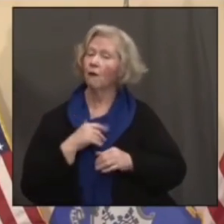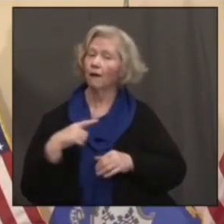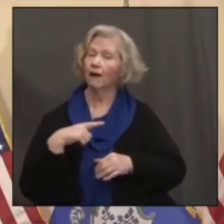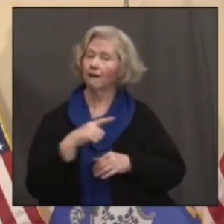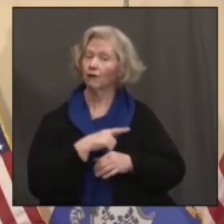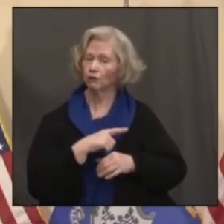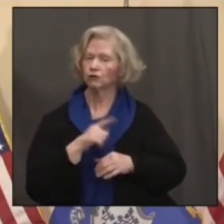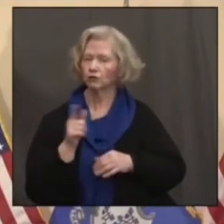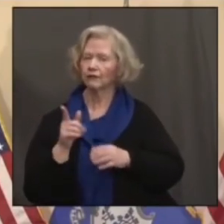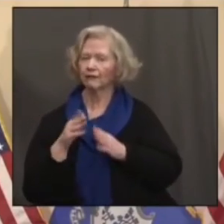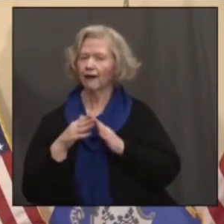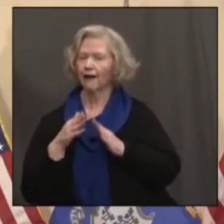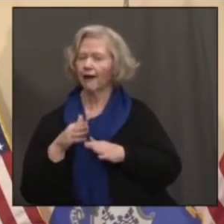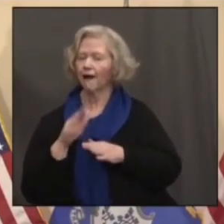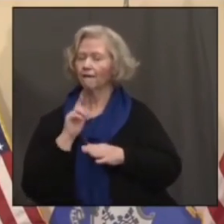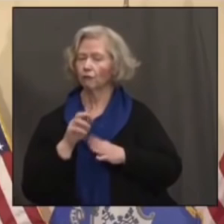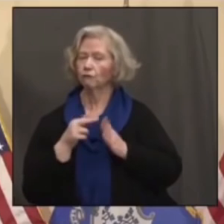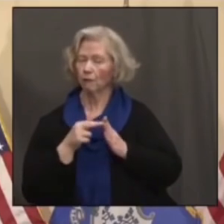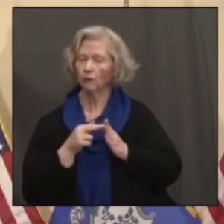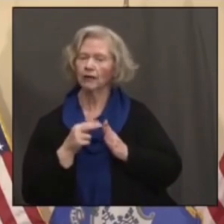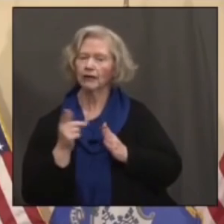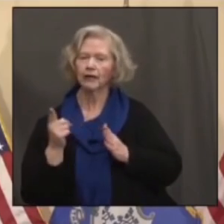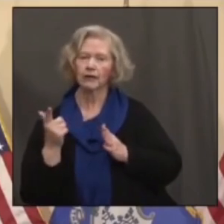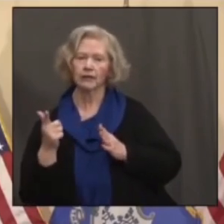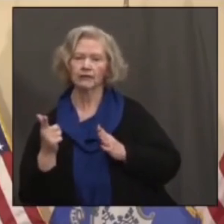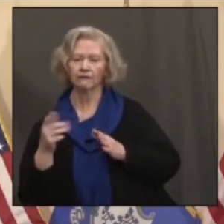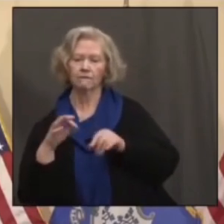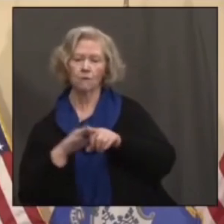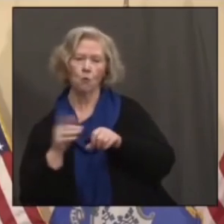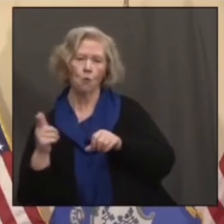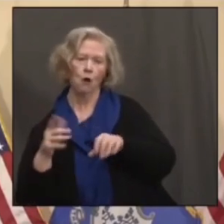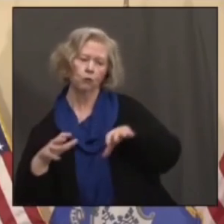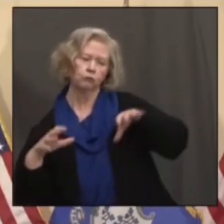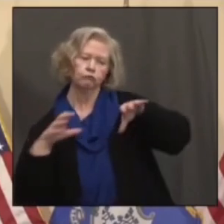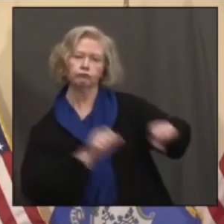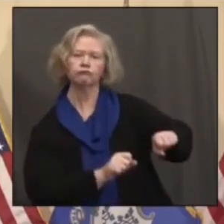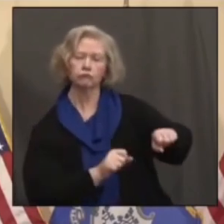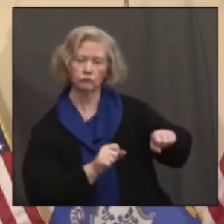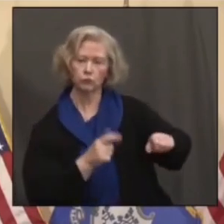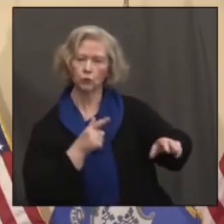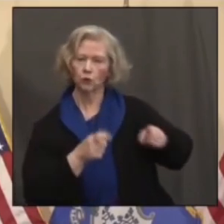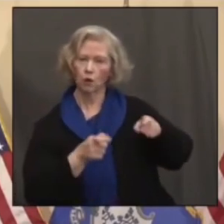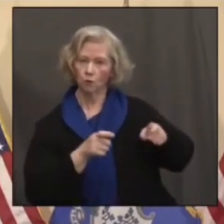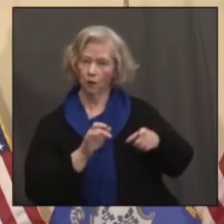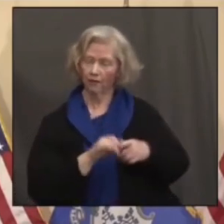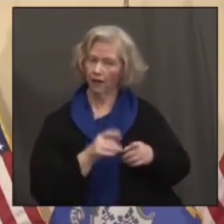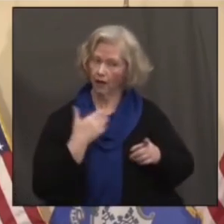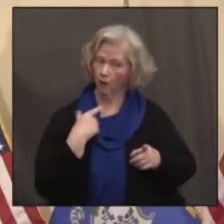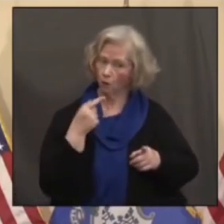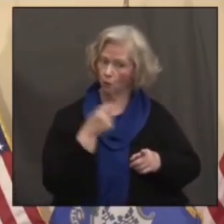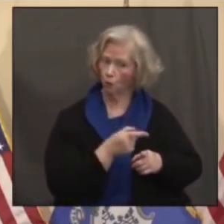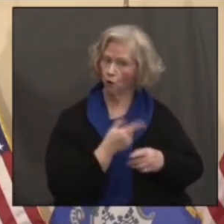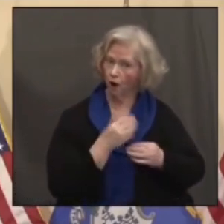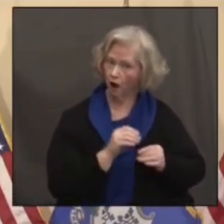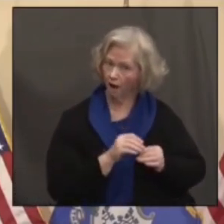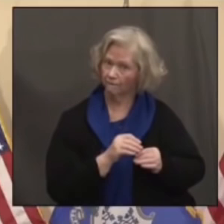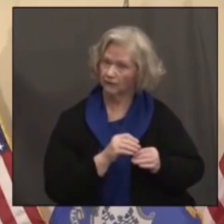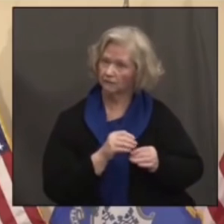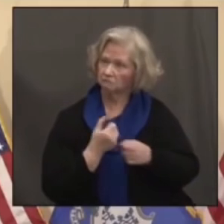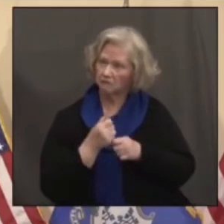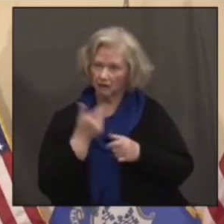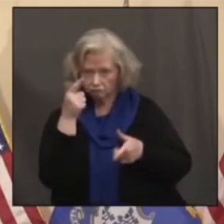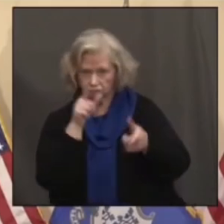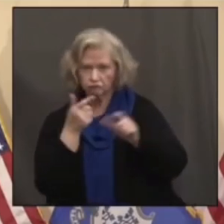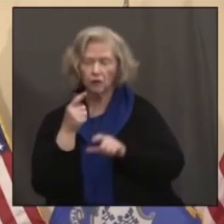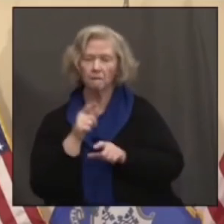take oversight of that money. I know your office negotiated that agreement with them. But I'm